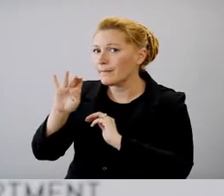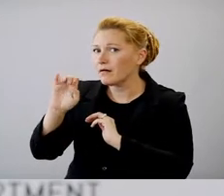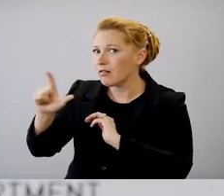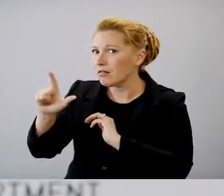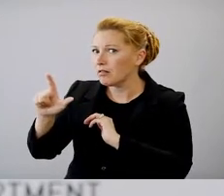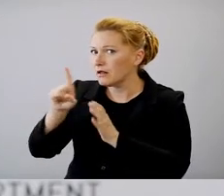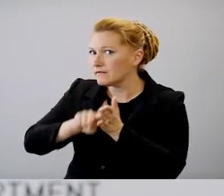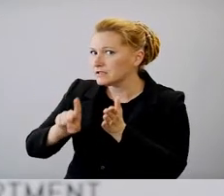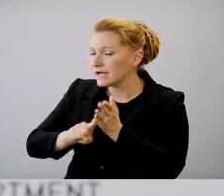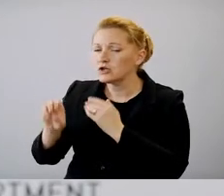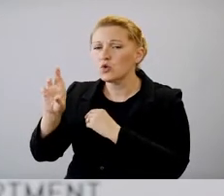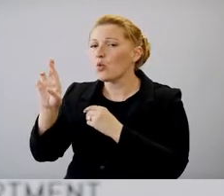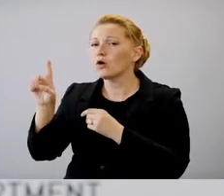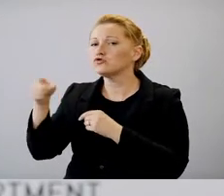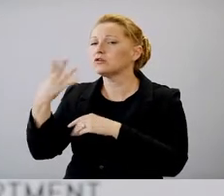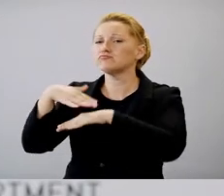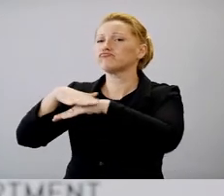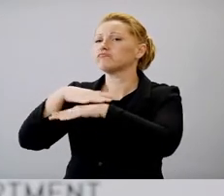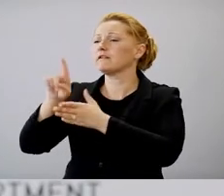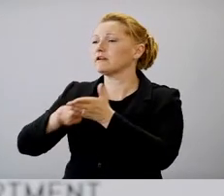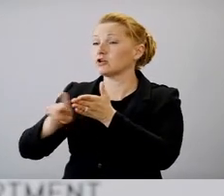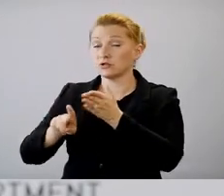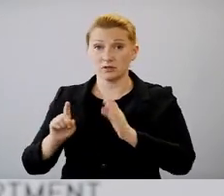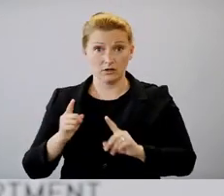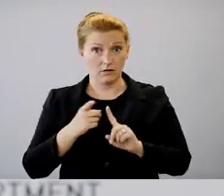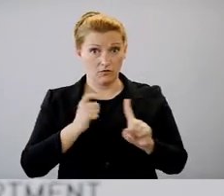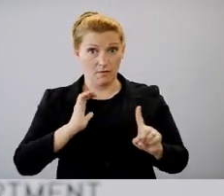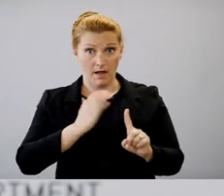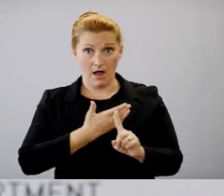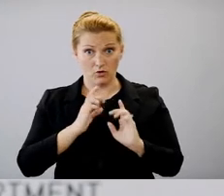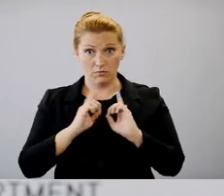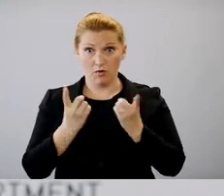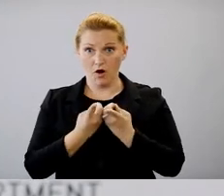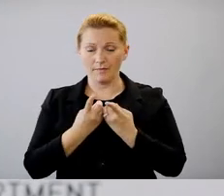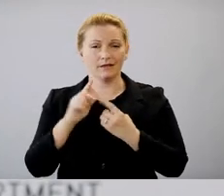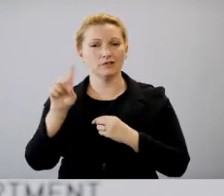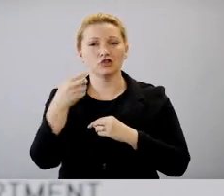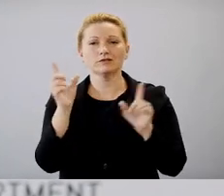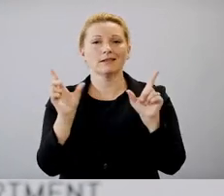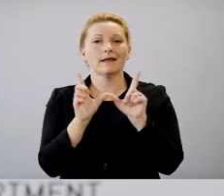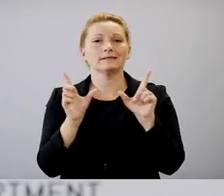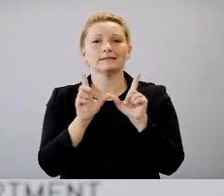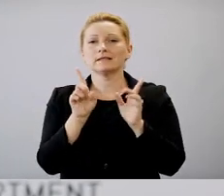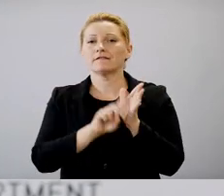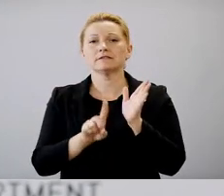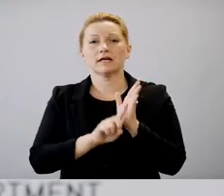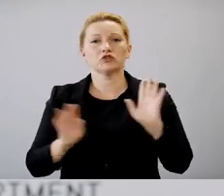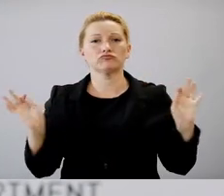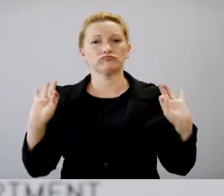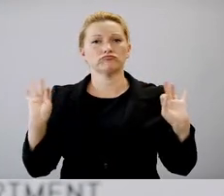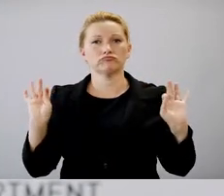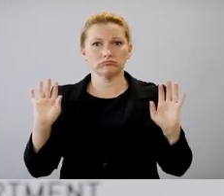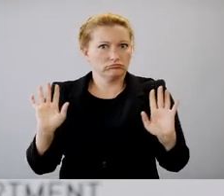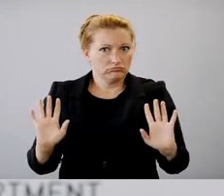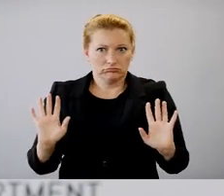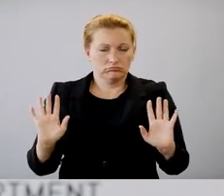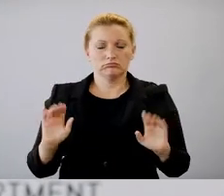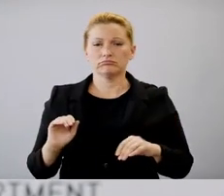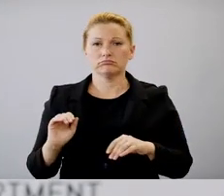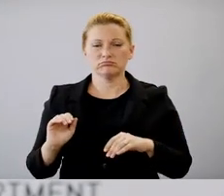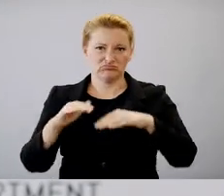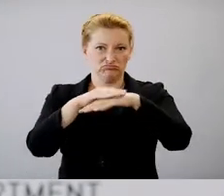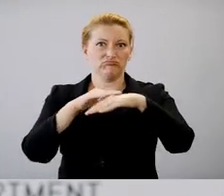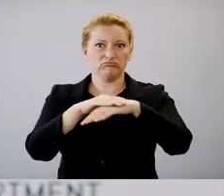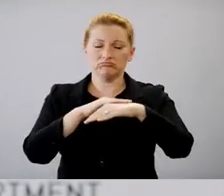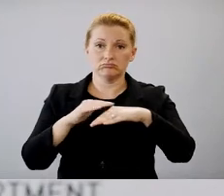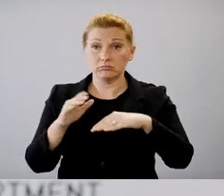an investigation in general? From our perspective, it would just be like the licensing, um, investigation. I don't,